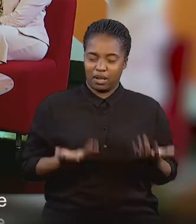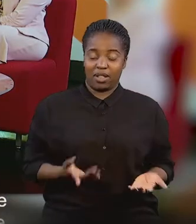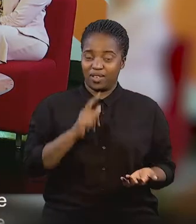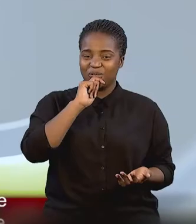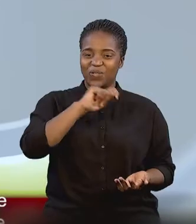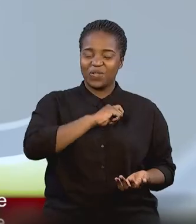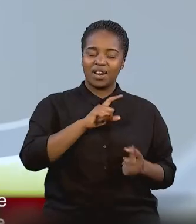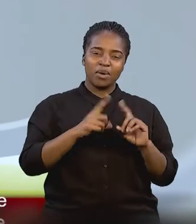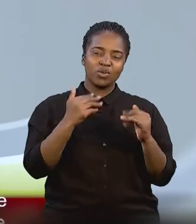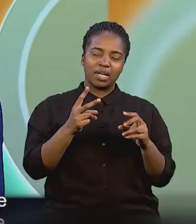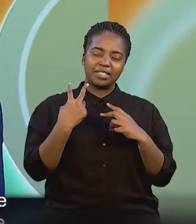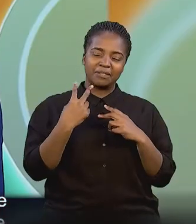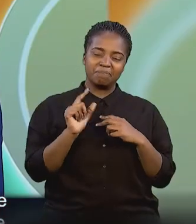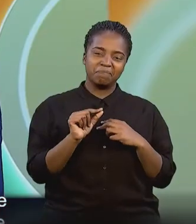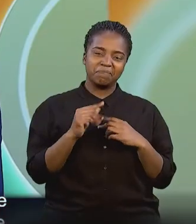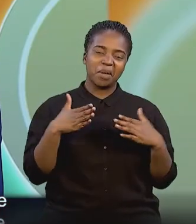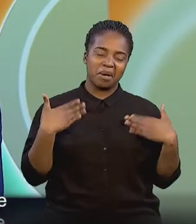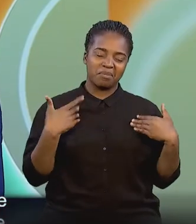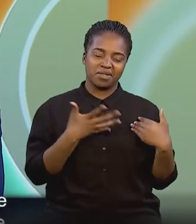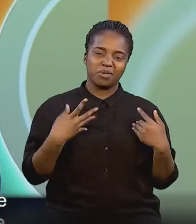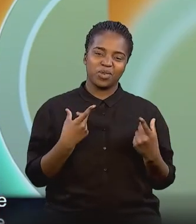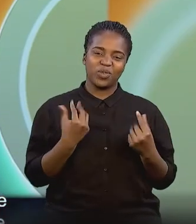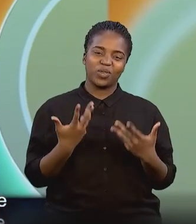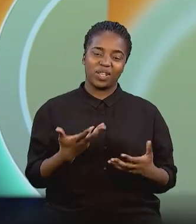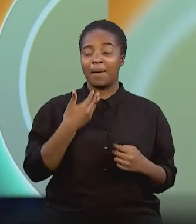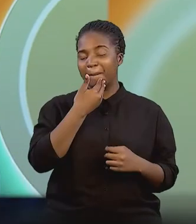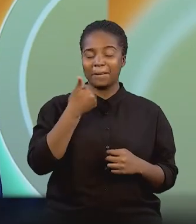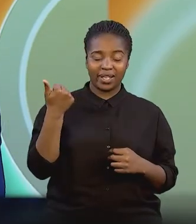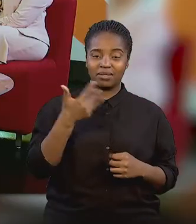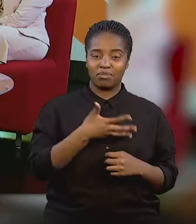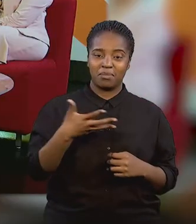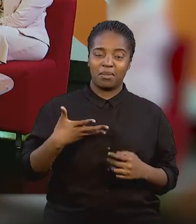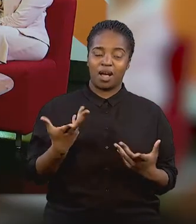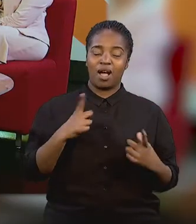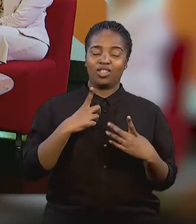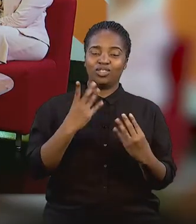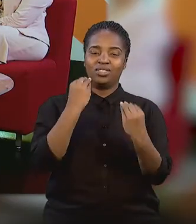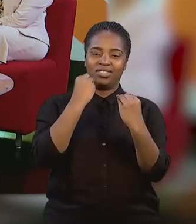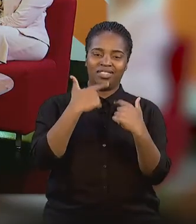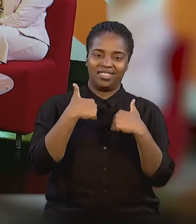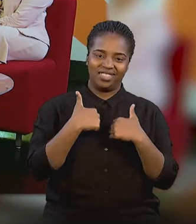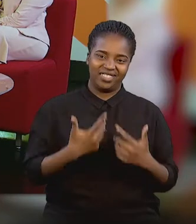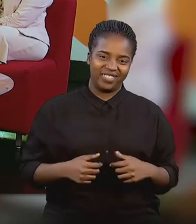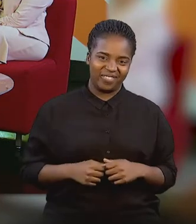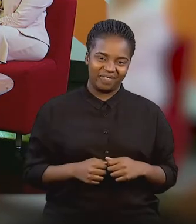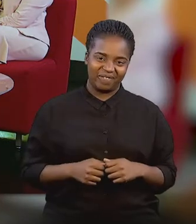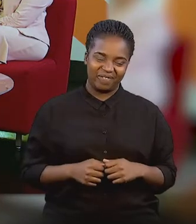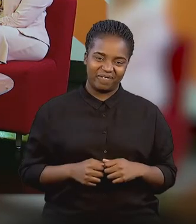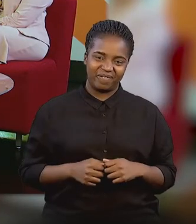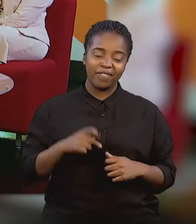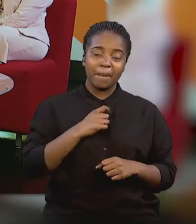That's the truth. And today if I look back at it, that is absolutely the best thing my mom could ever do for me.